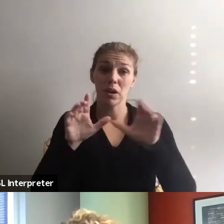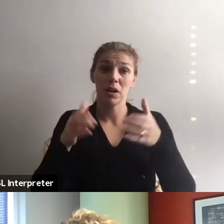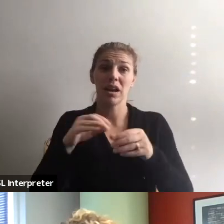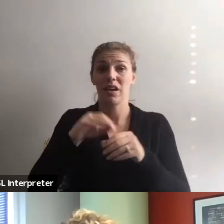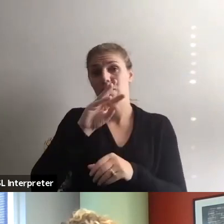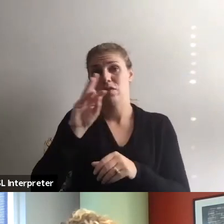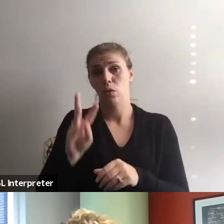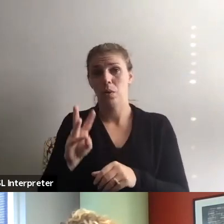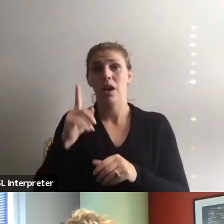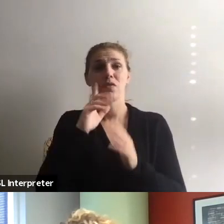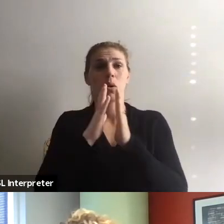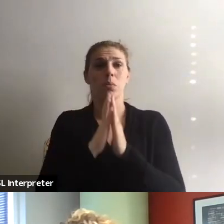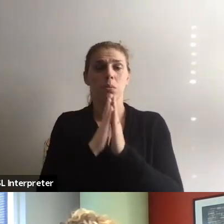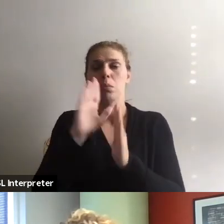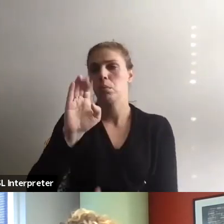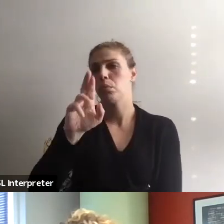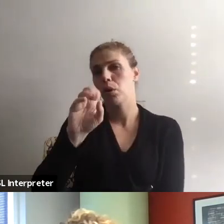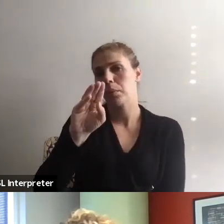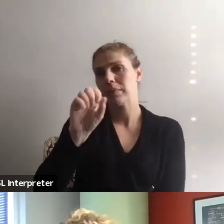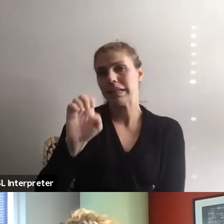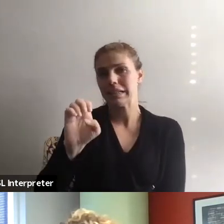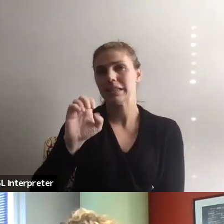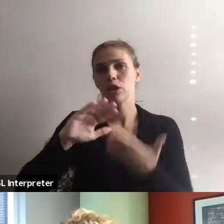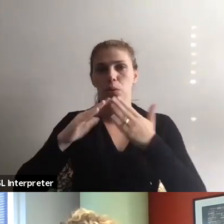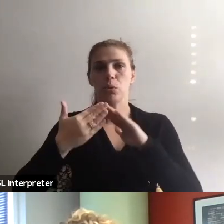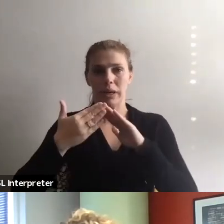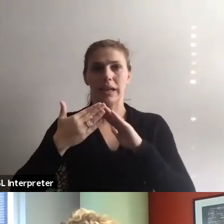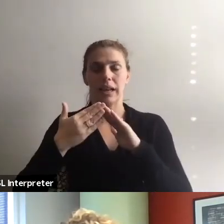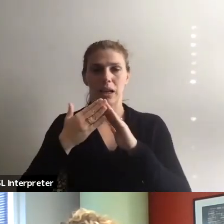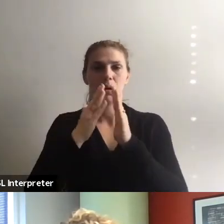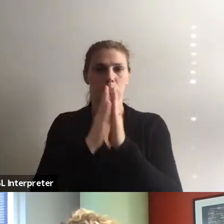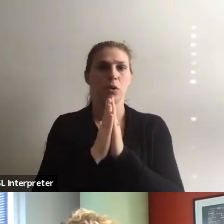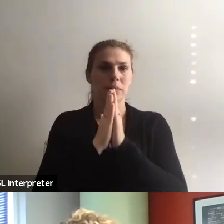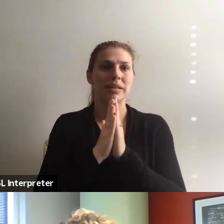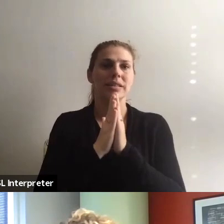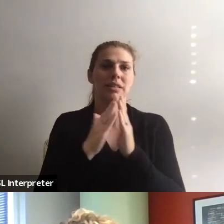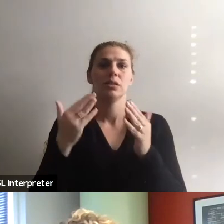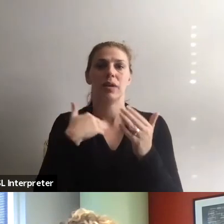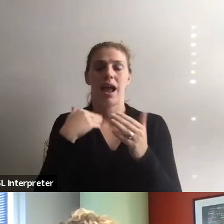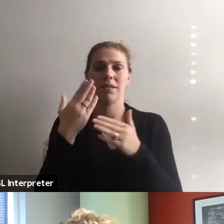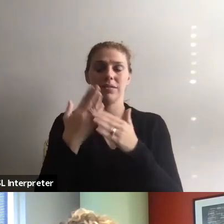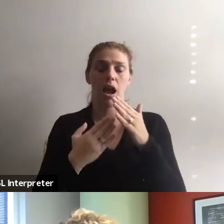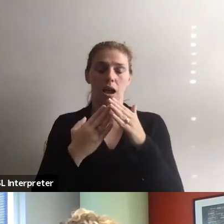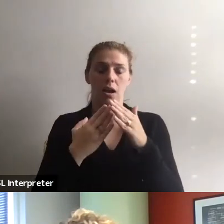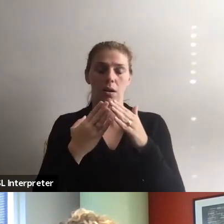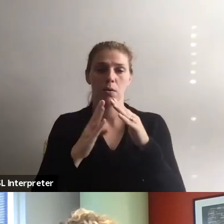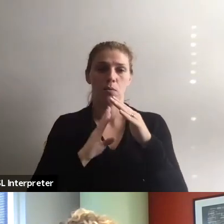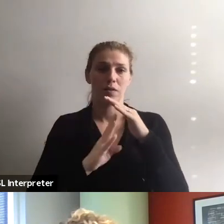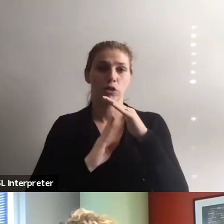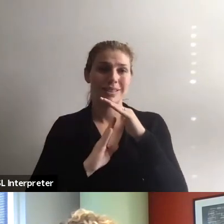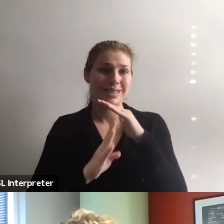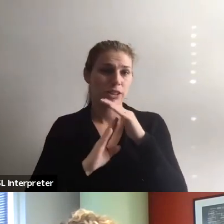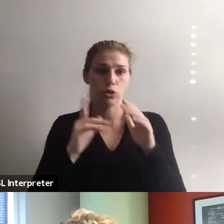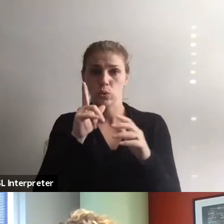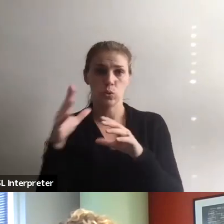of, uh, Burmese, uh, community members, um, they have, we have refugees that, uh, have been established, you know,